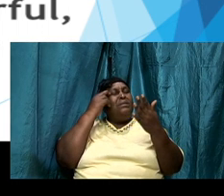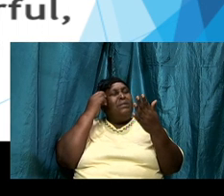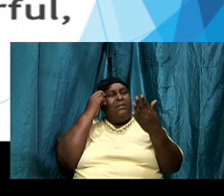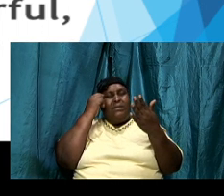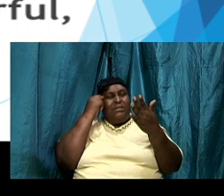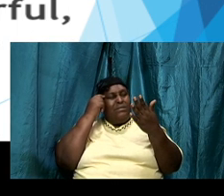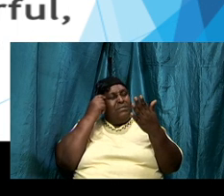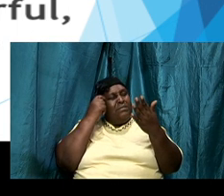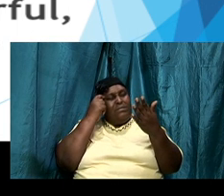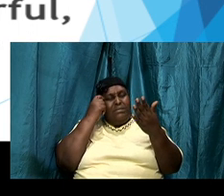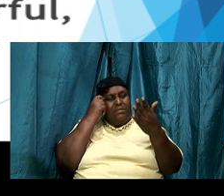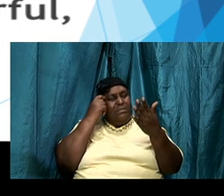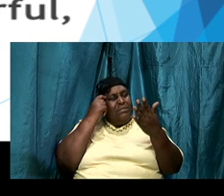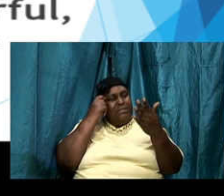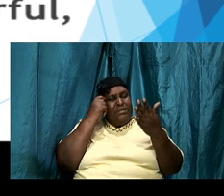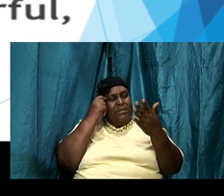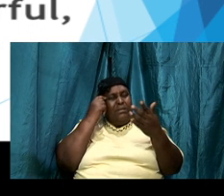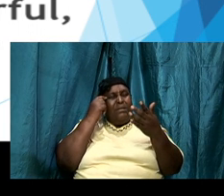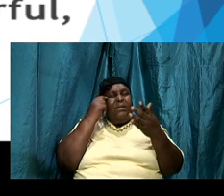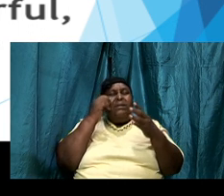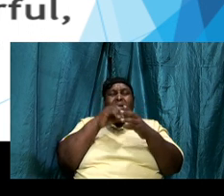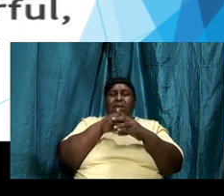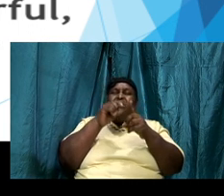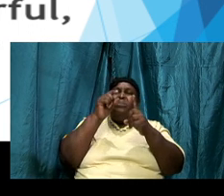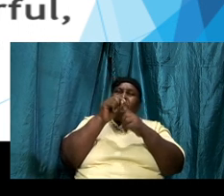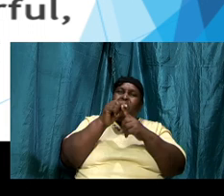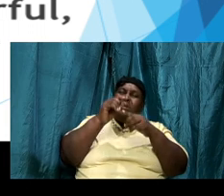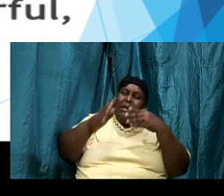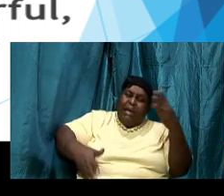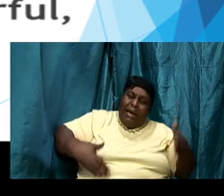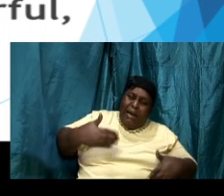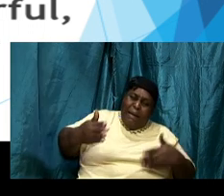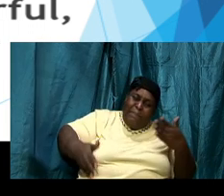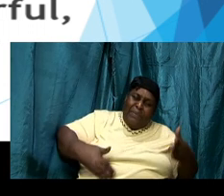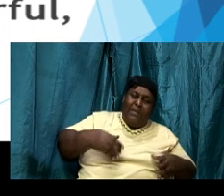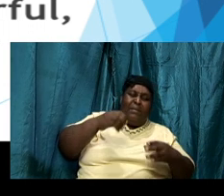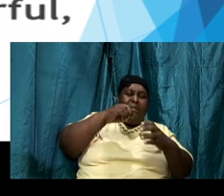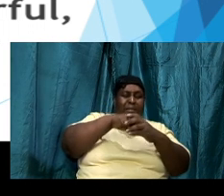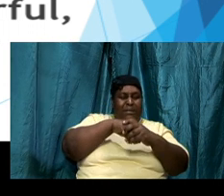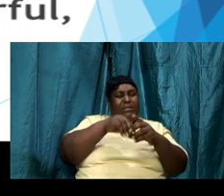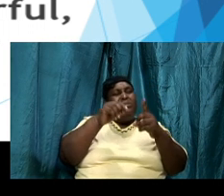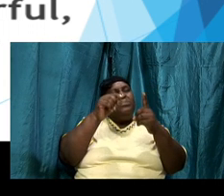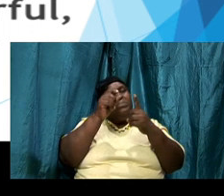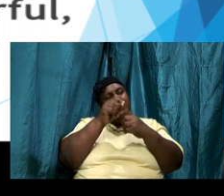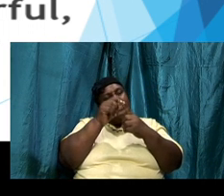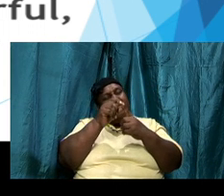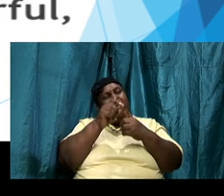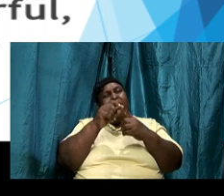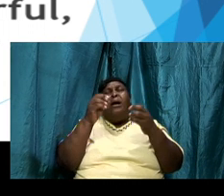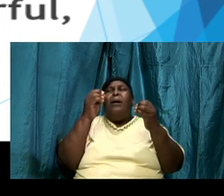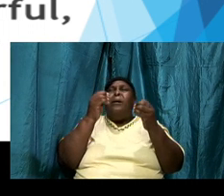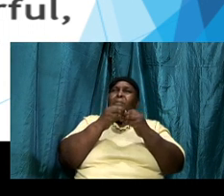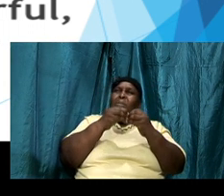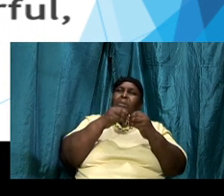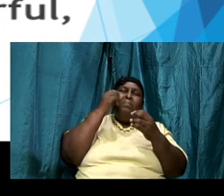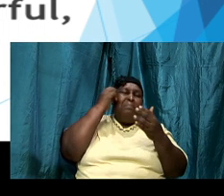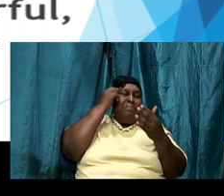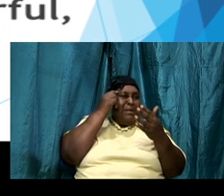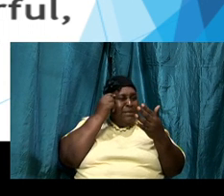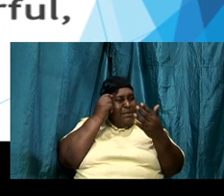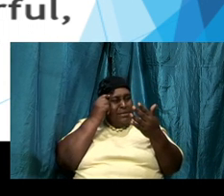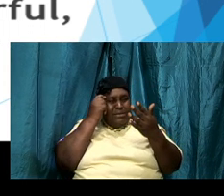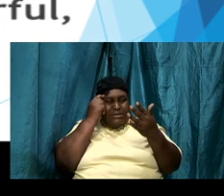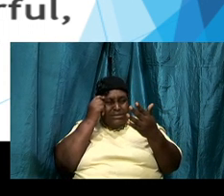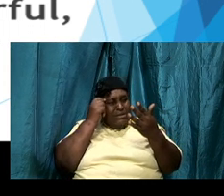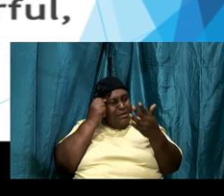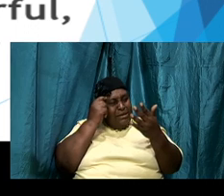delight delight in the word the more we meditate on the word the